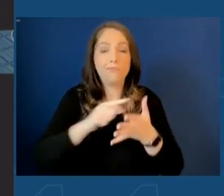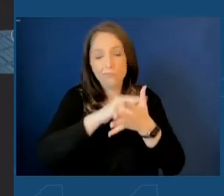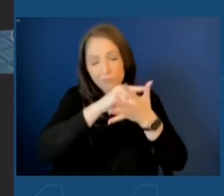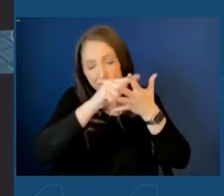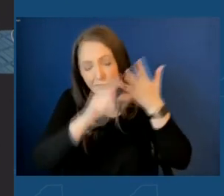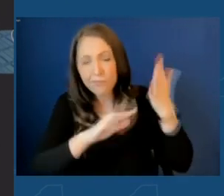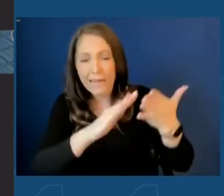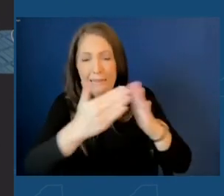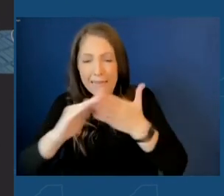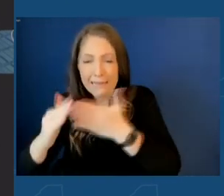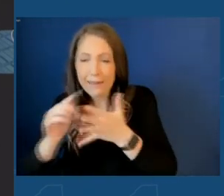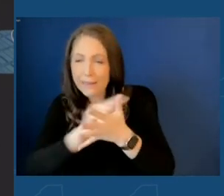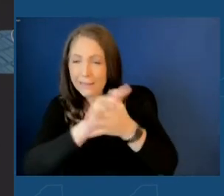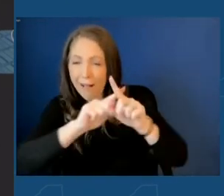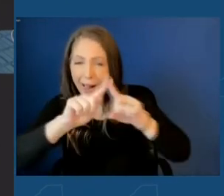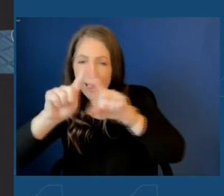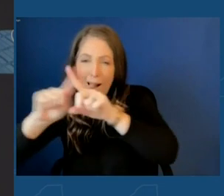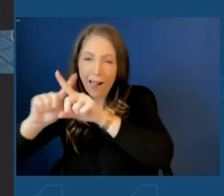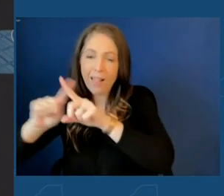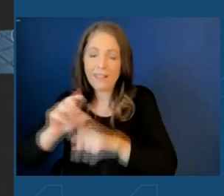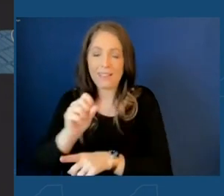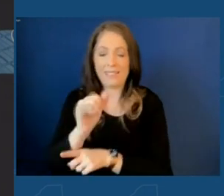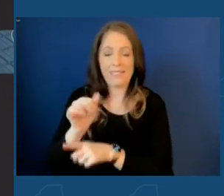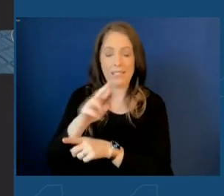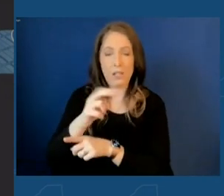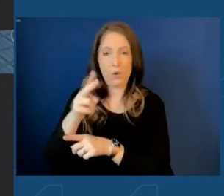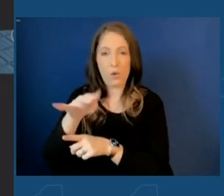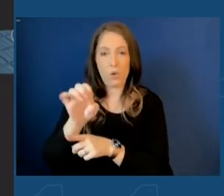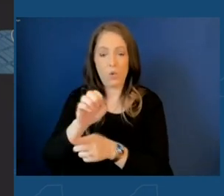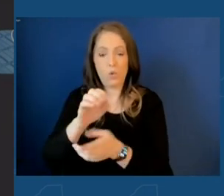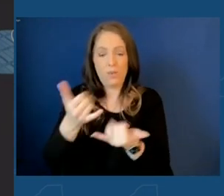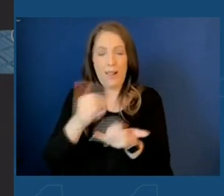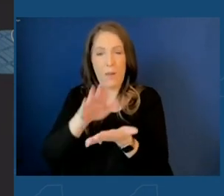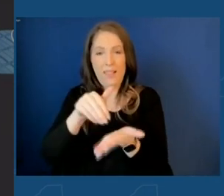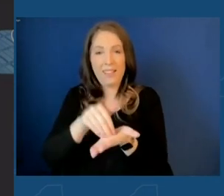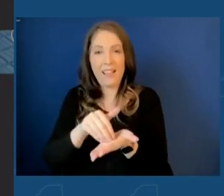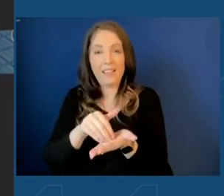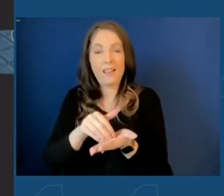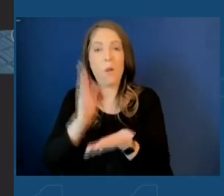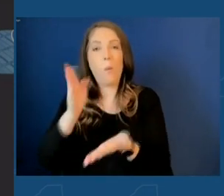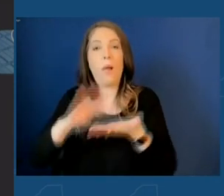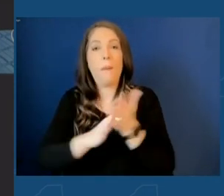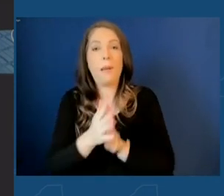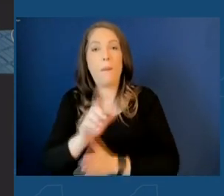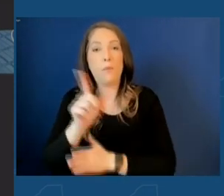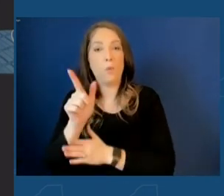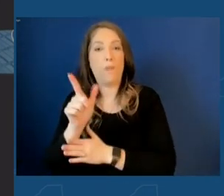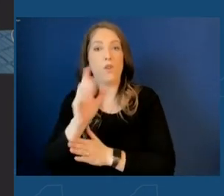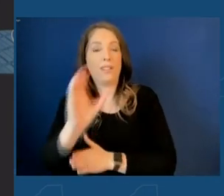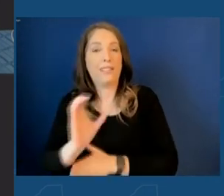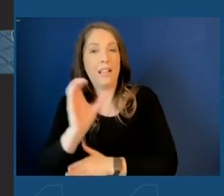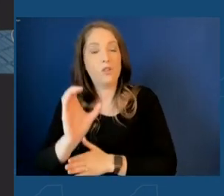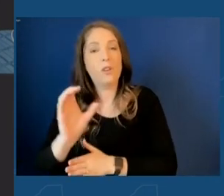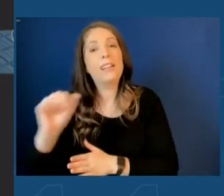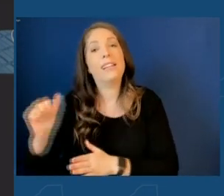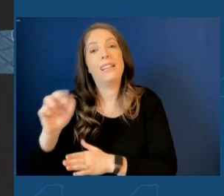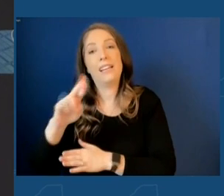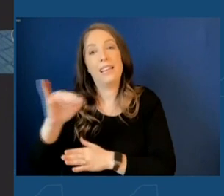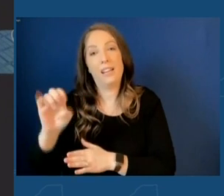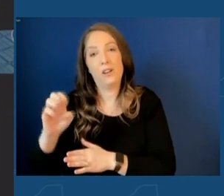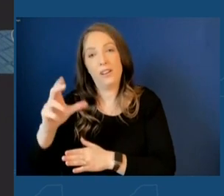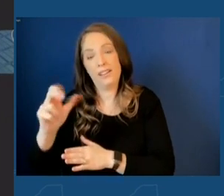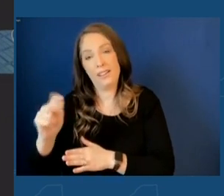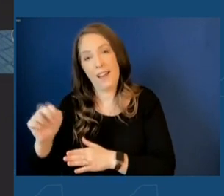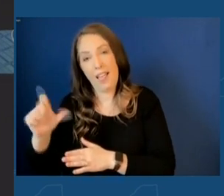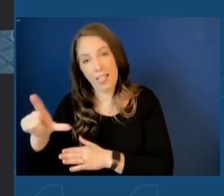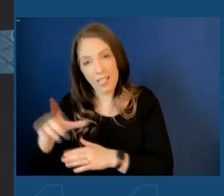Buffalo, with Syracuse right at the center into a 21st century Erie Canal as a major engine of